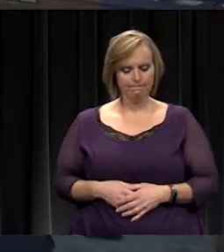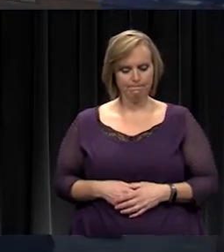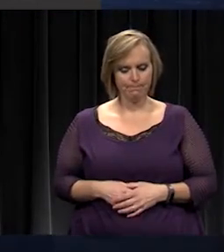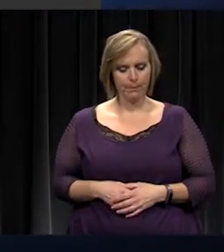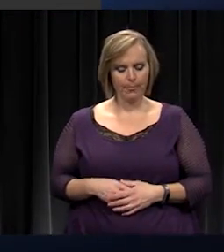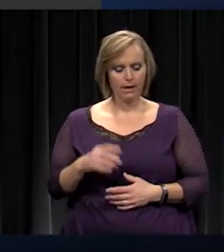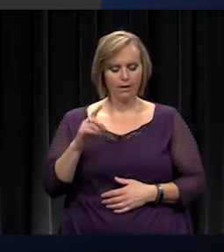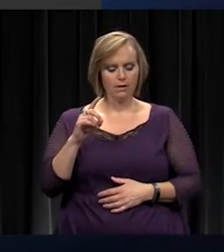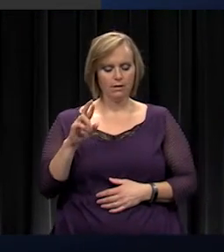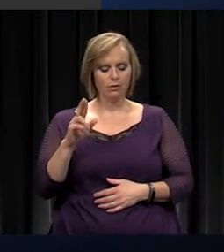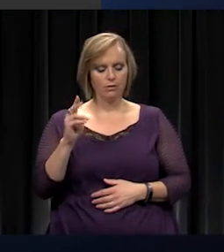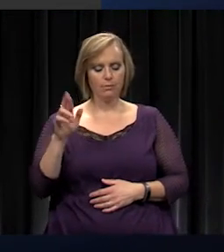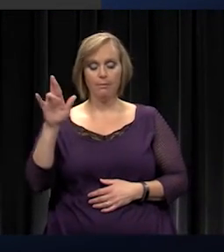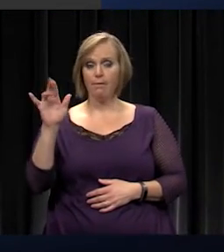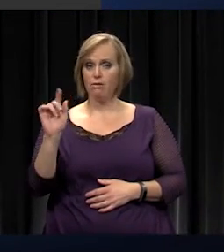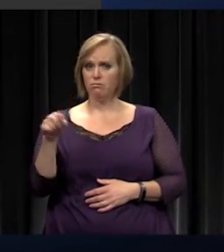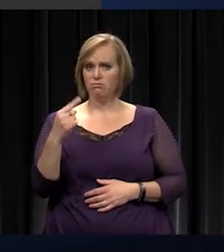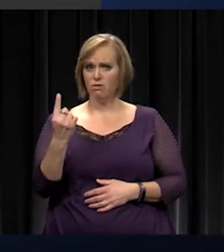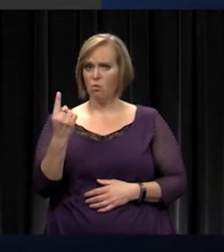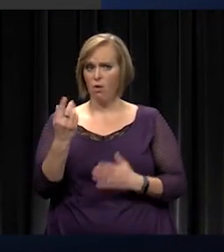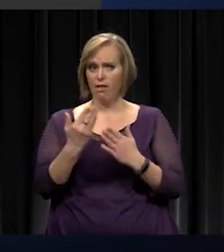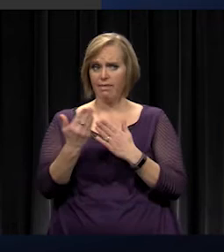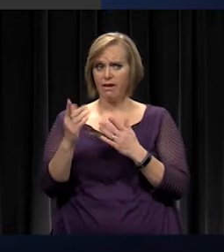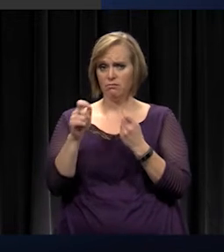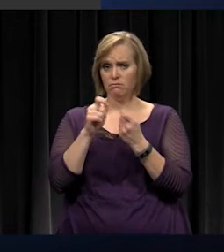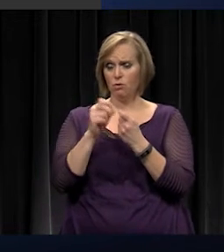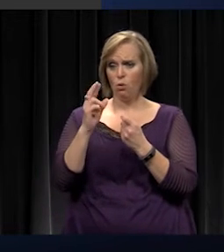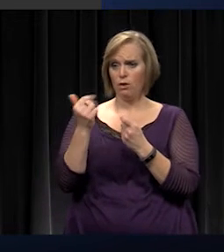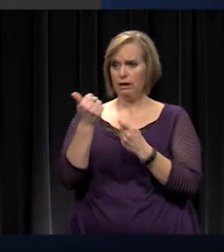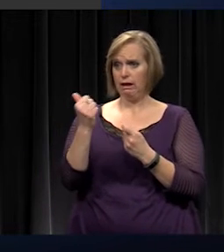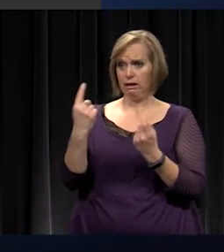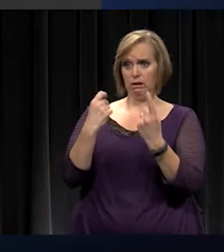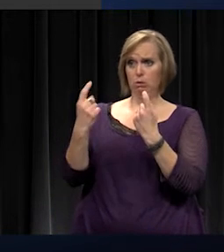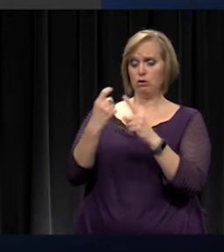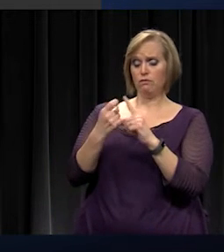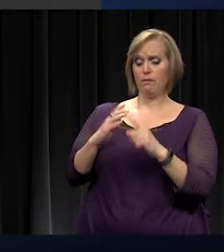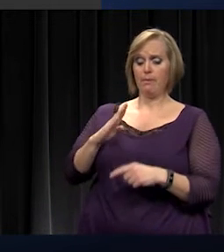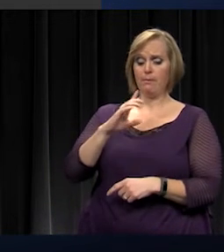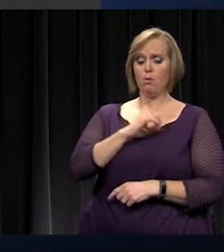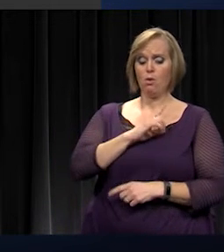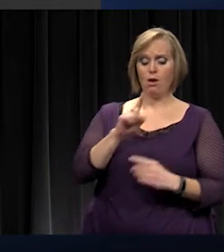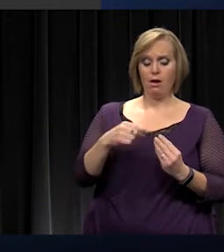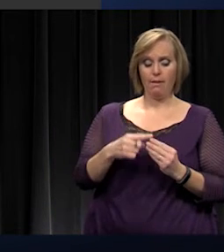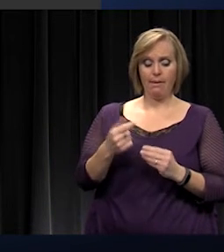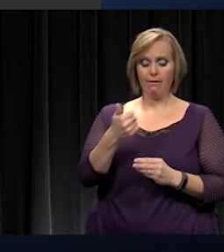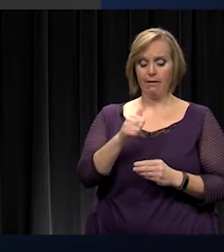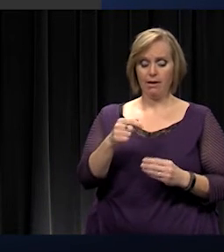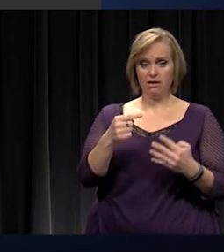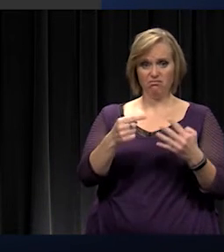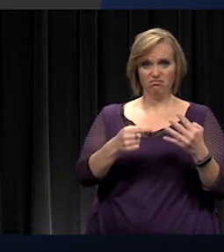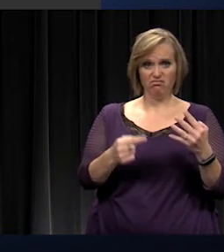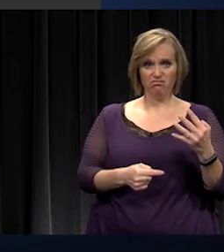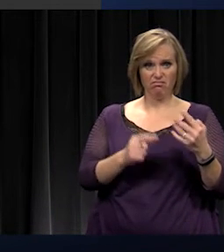Dr. Barry, there anyone in particular or is there any questions from any board members on any of these in particular?